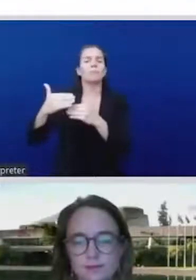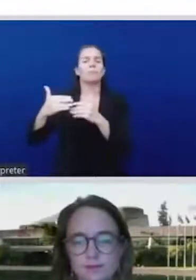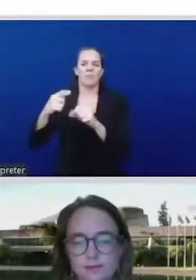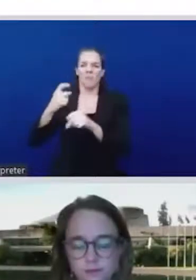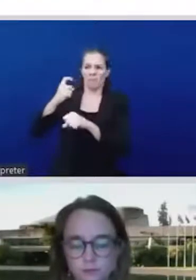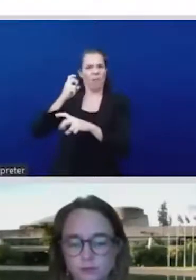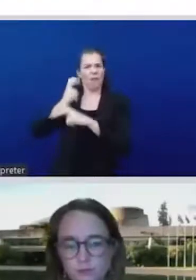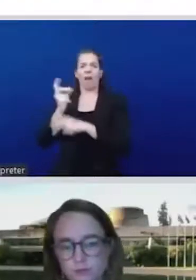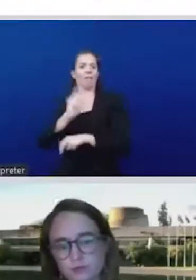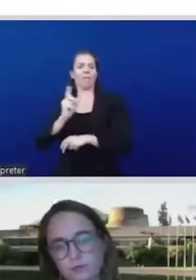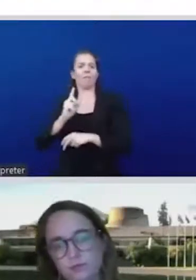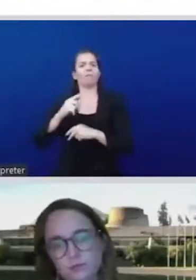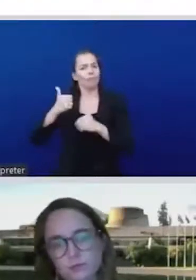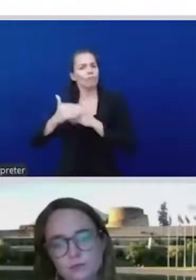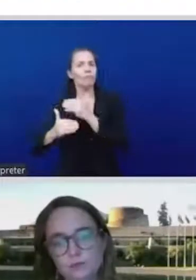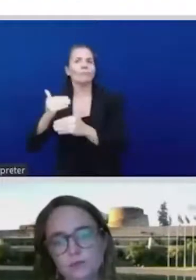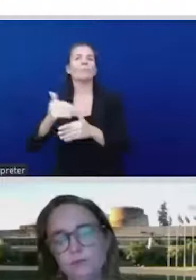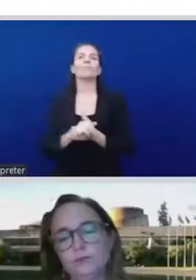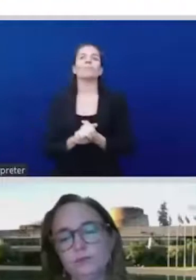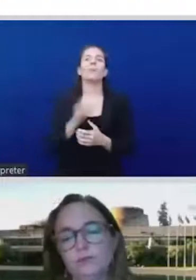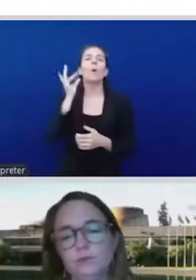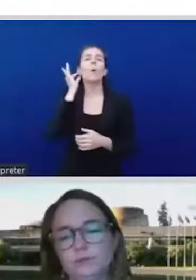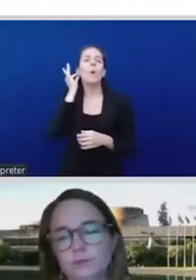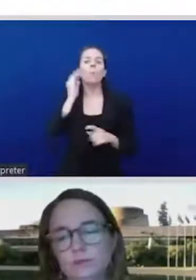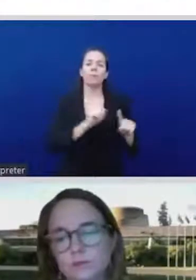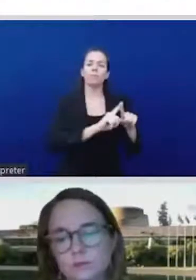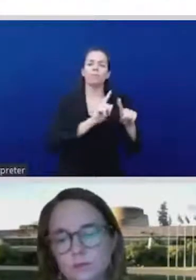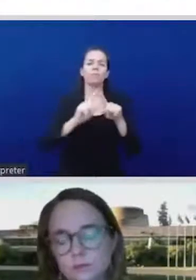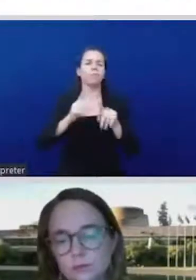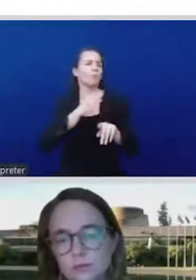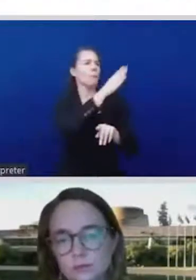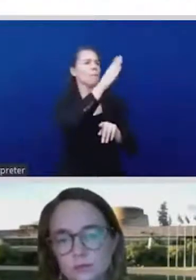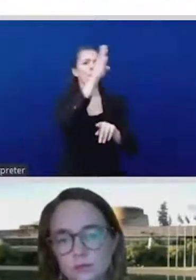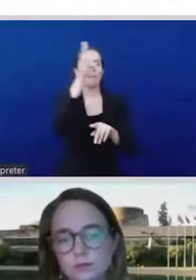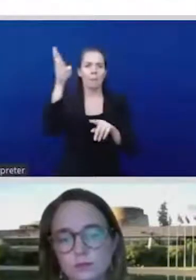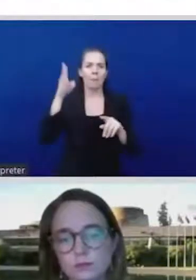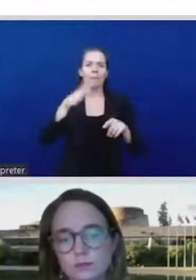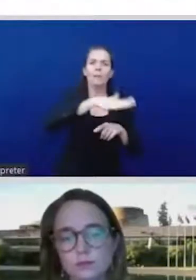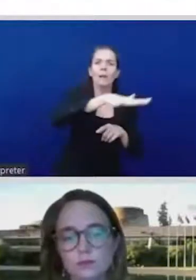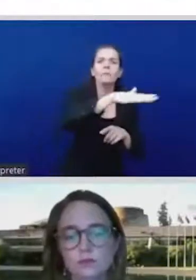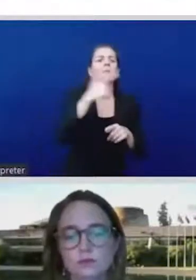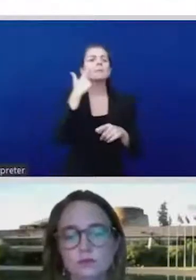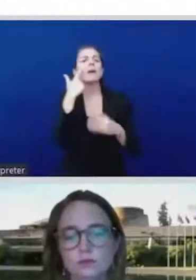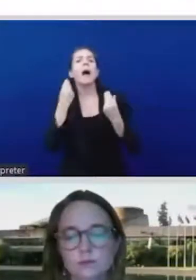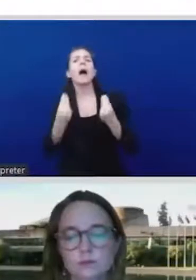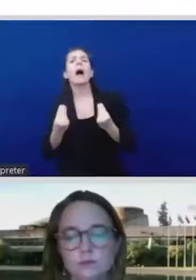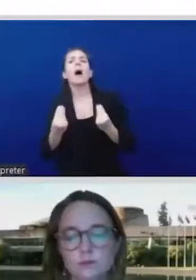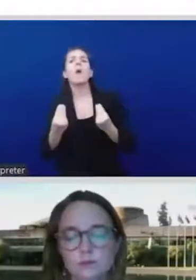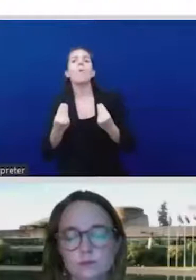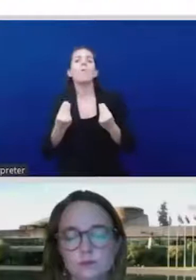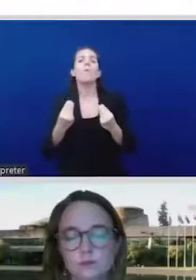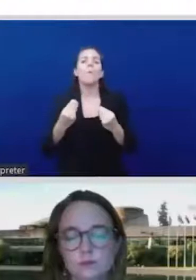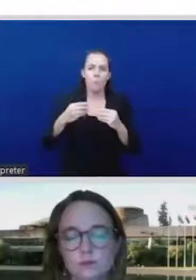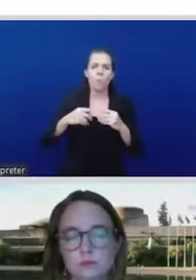So the neoliberal paradigm, I've spent almost 20 years destroying the notion of social contract and the notion of what